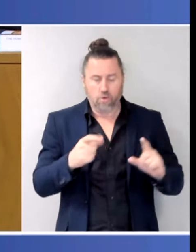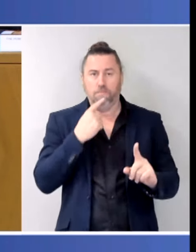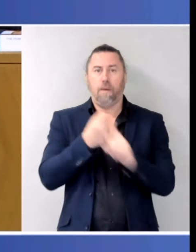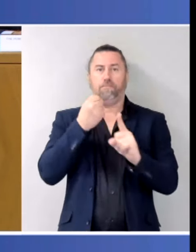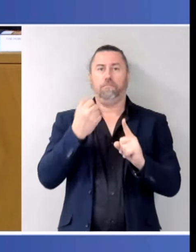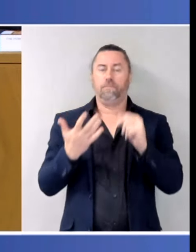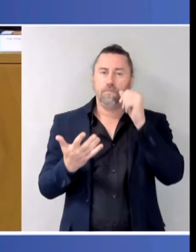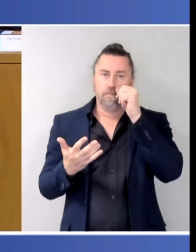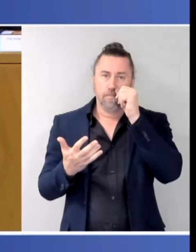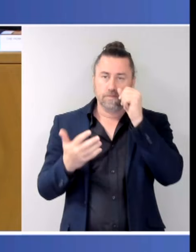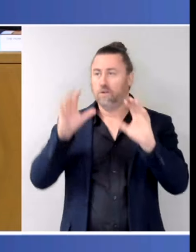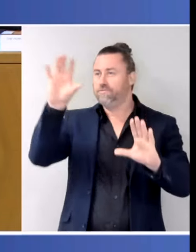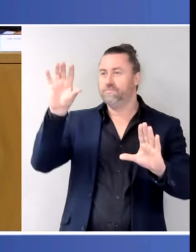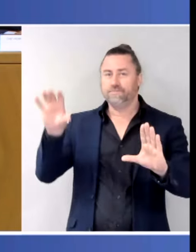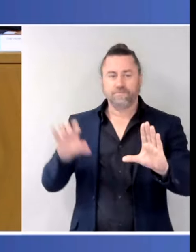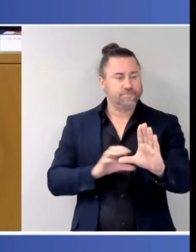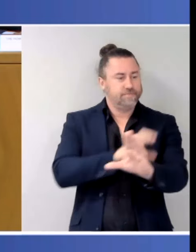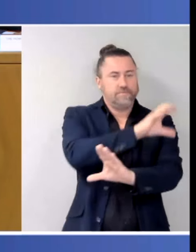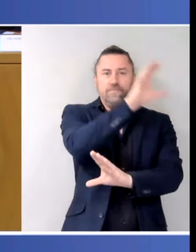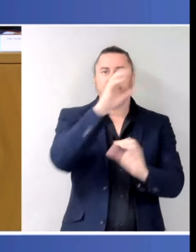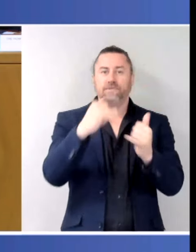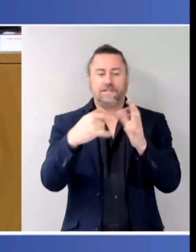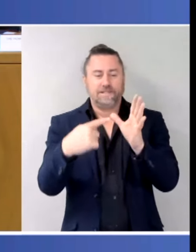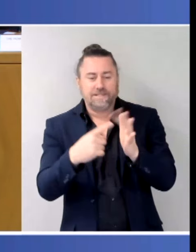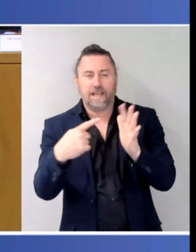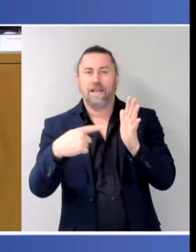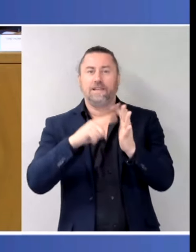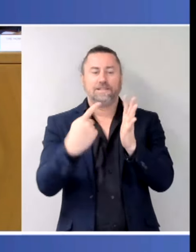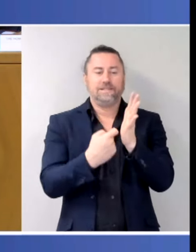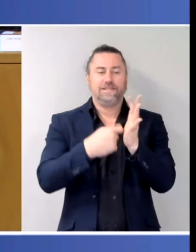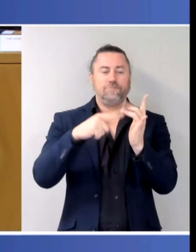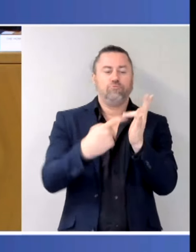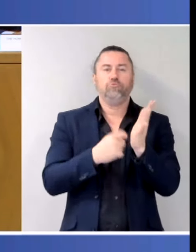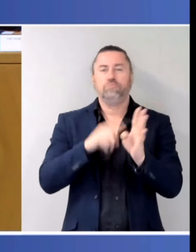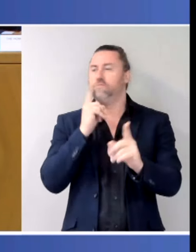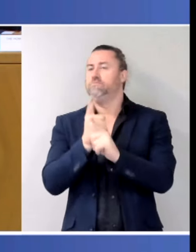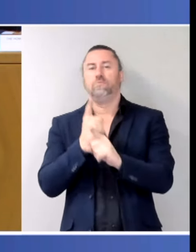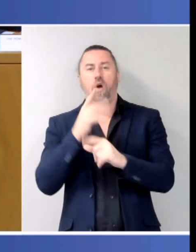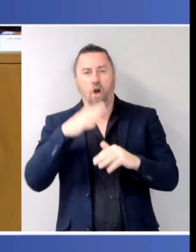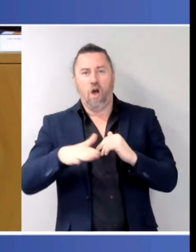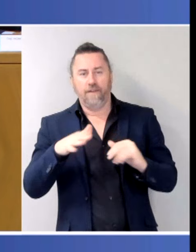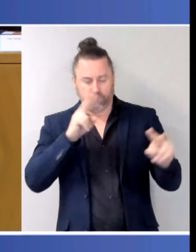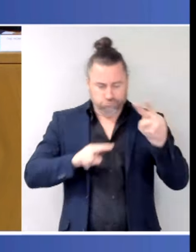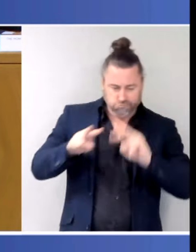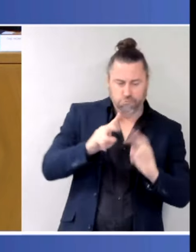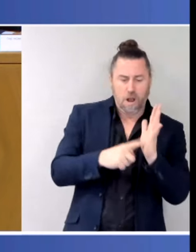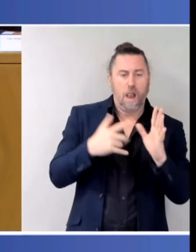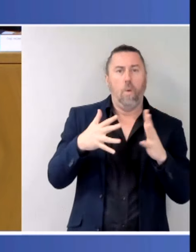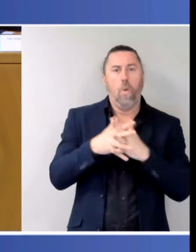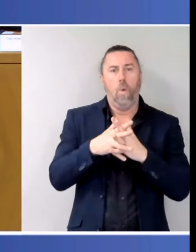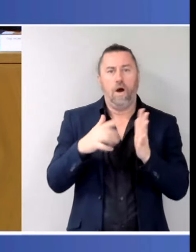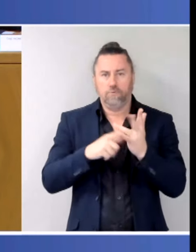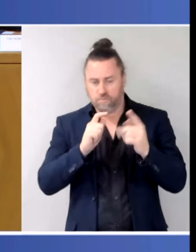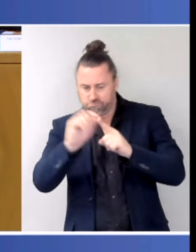that they will examine their laws and review them as appropriately to see